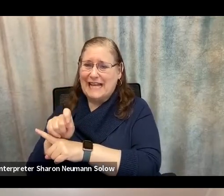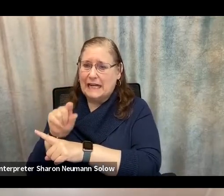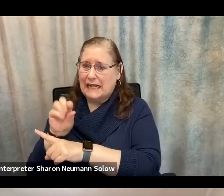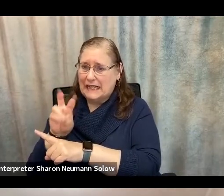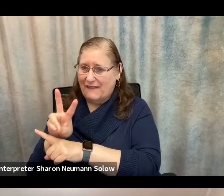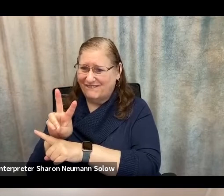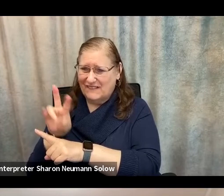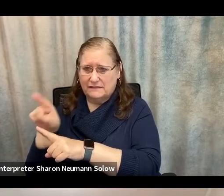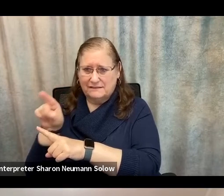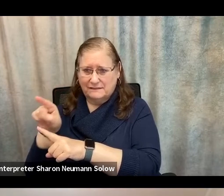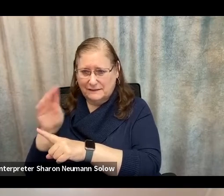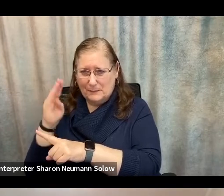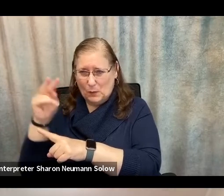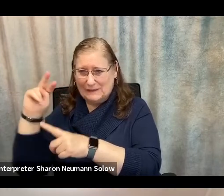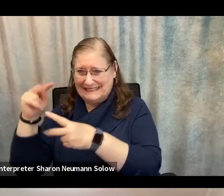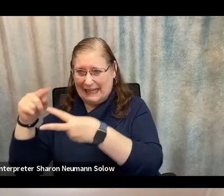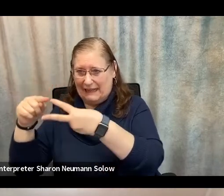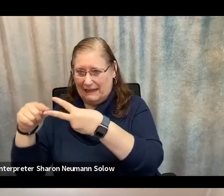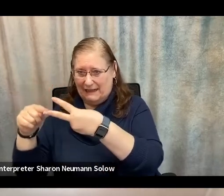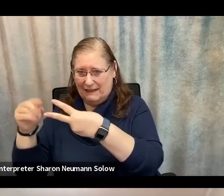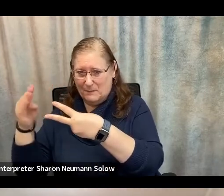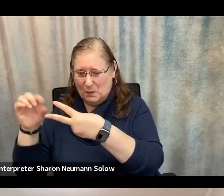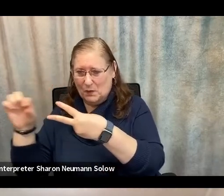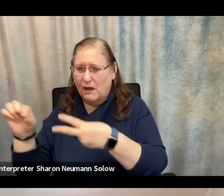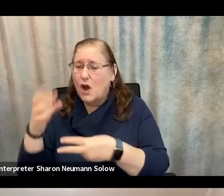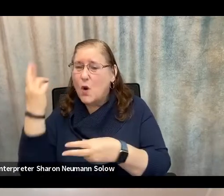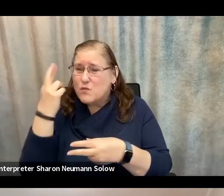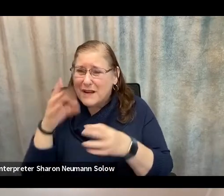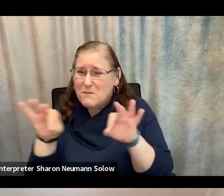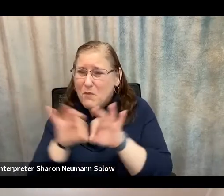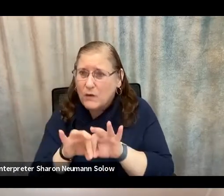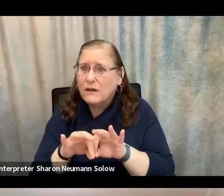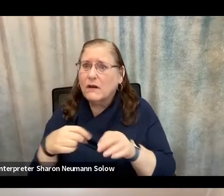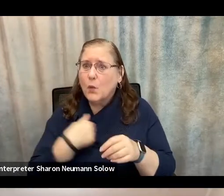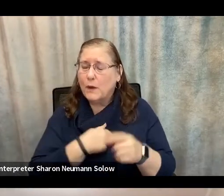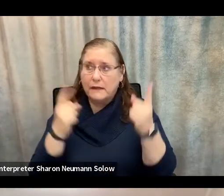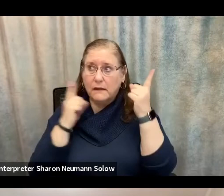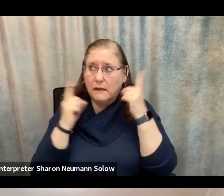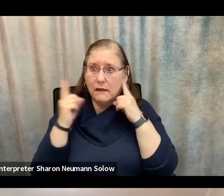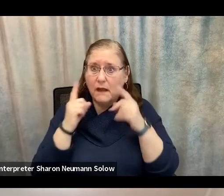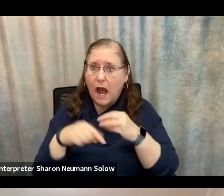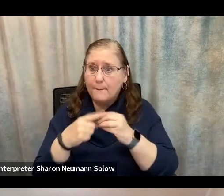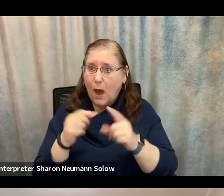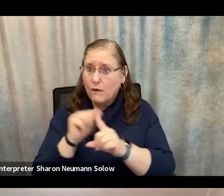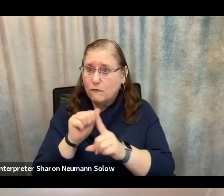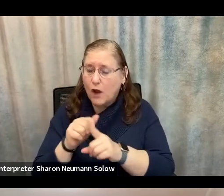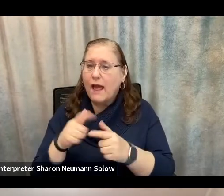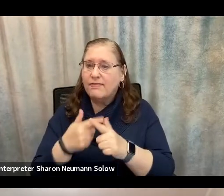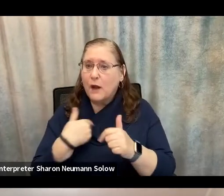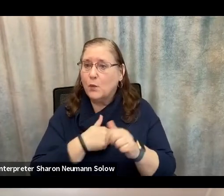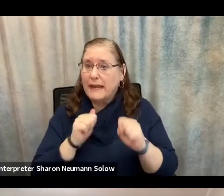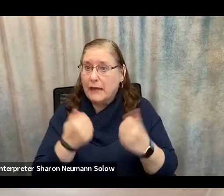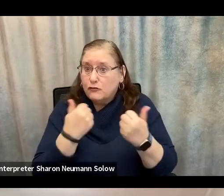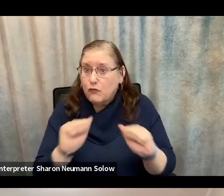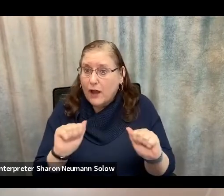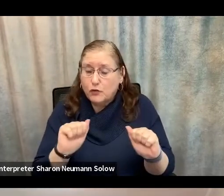provide us this information is so that we can hear about the frauds that are going on and maybe try to take some enforcement action. But also,